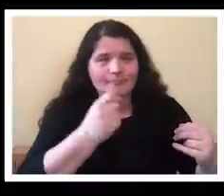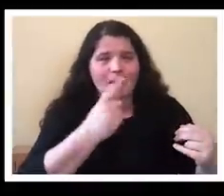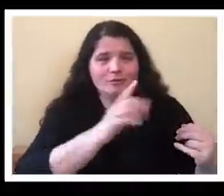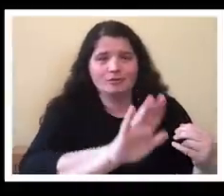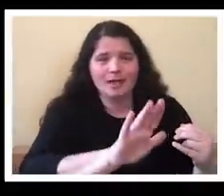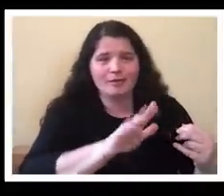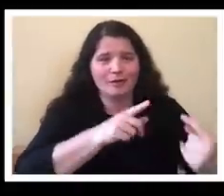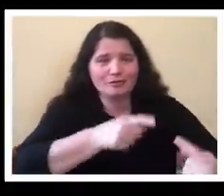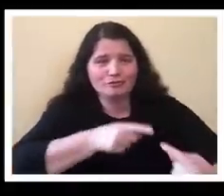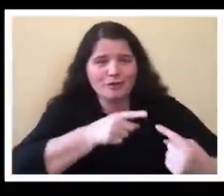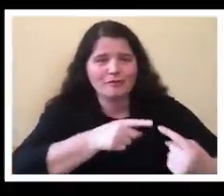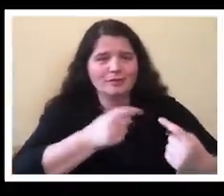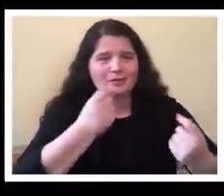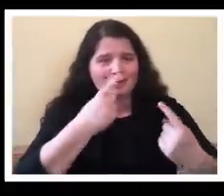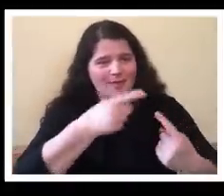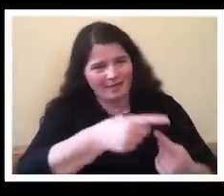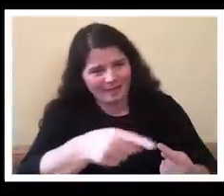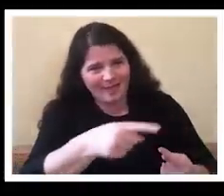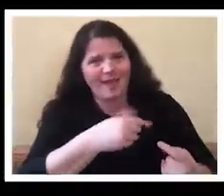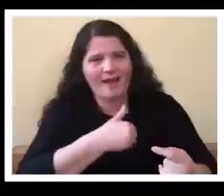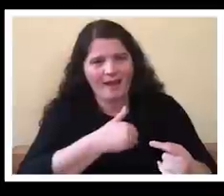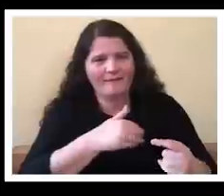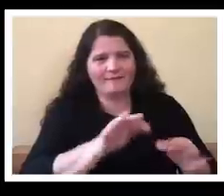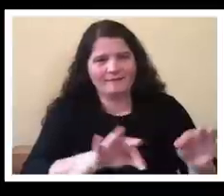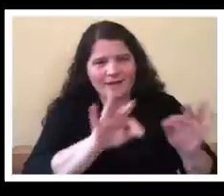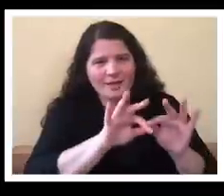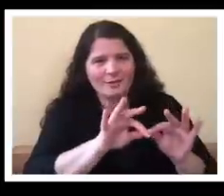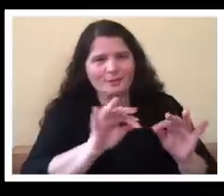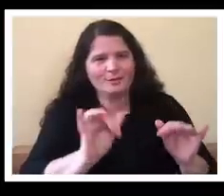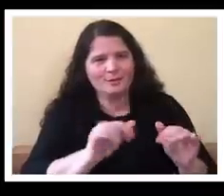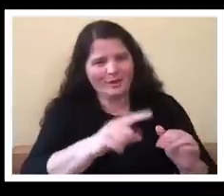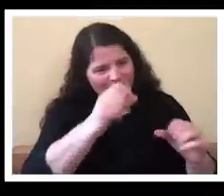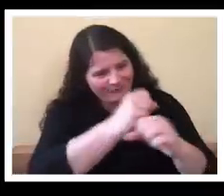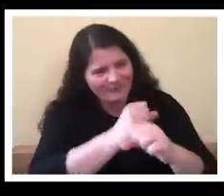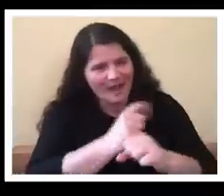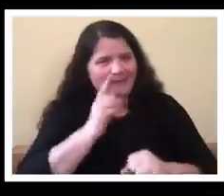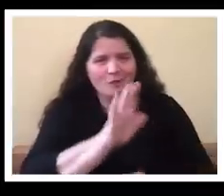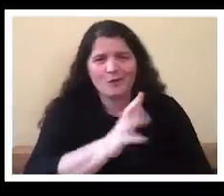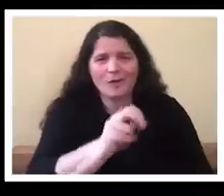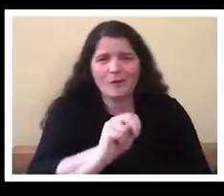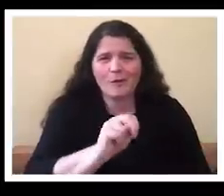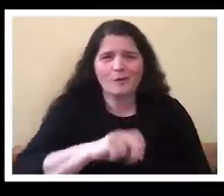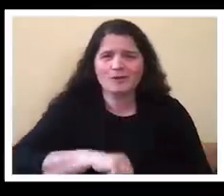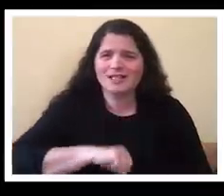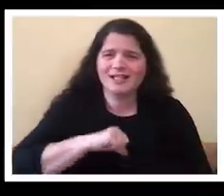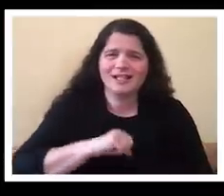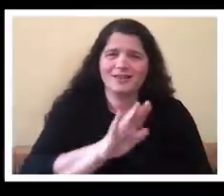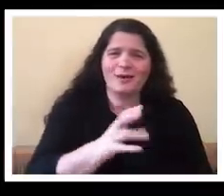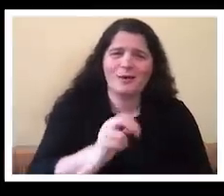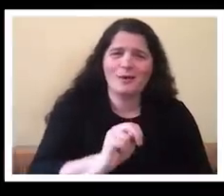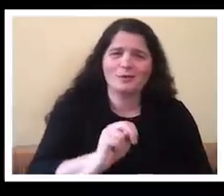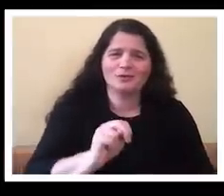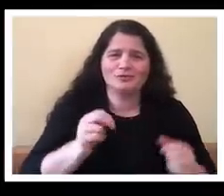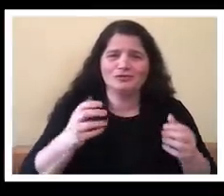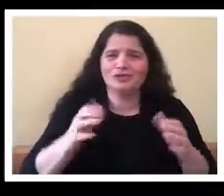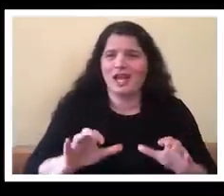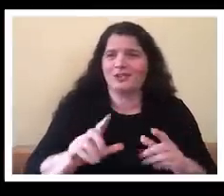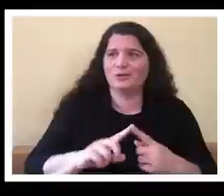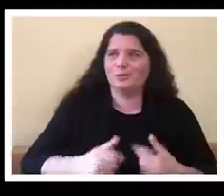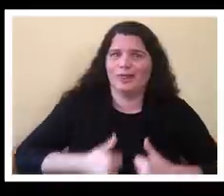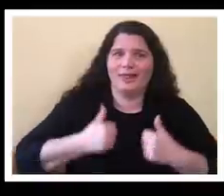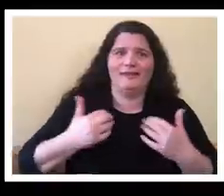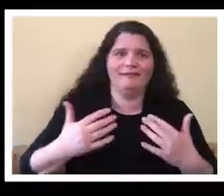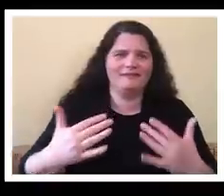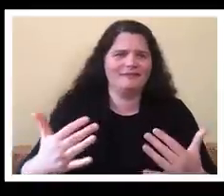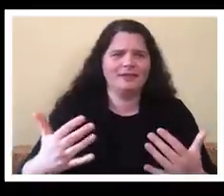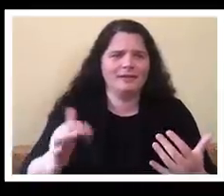and fighting for their own dignity and their own just chance to live a decent life. You know,